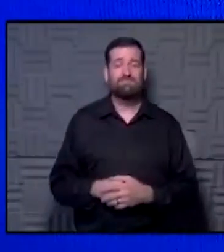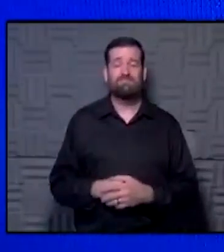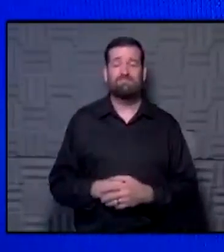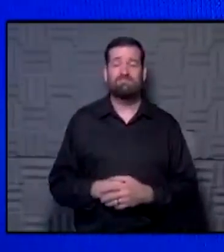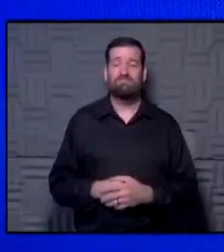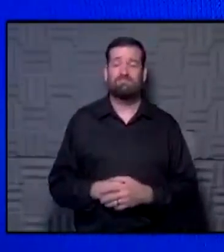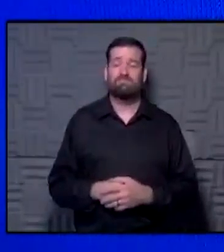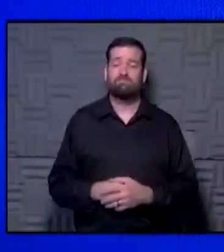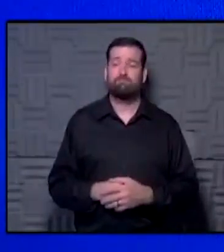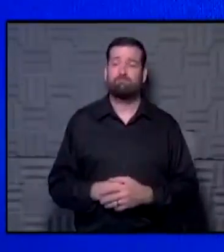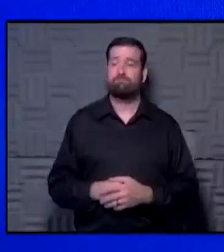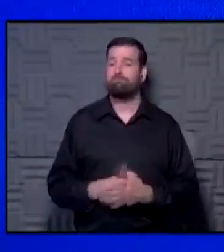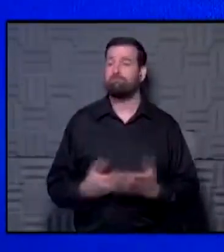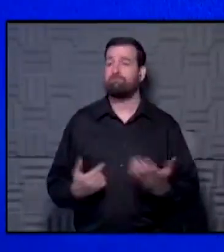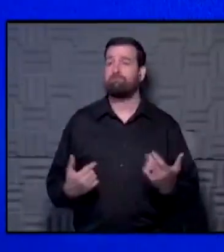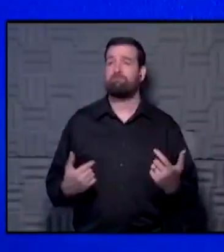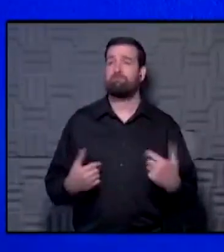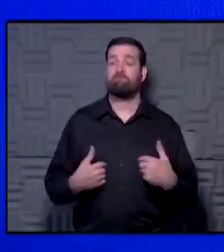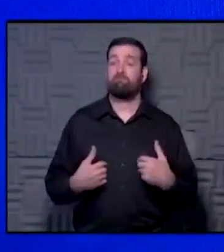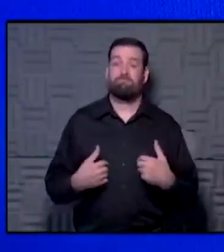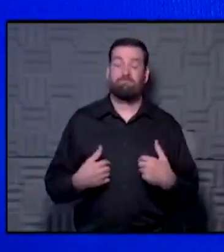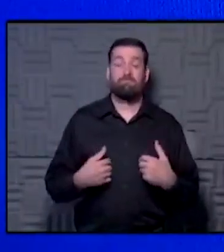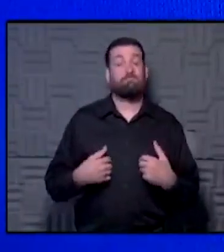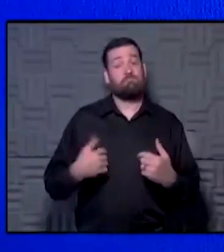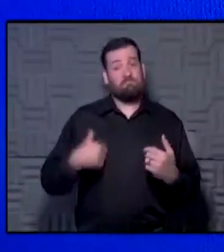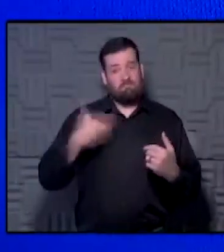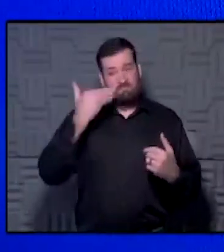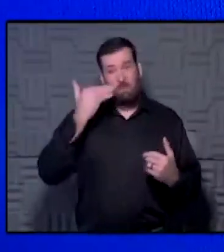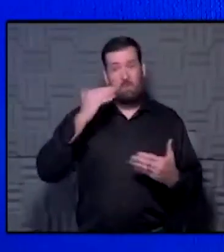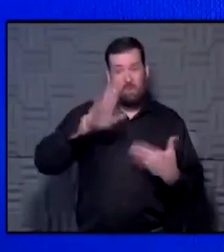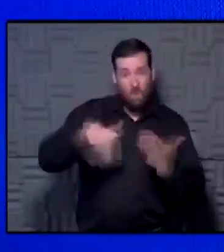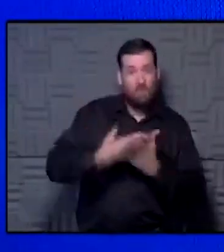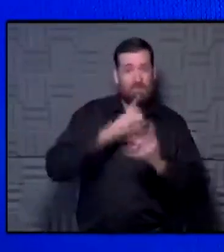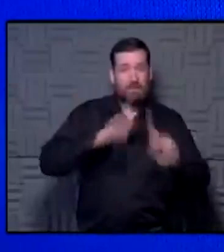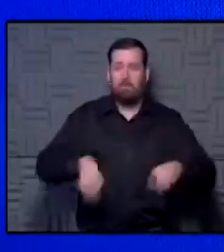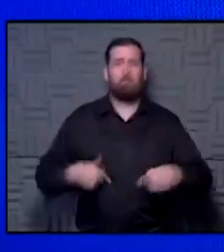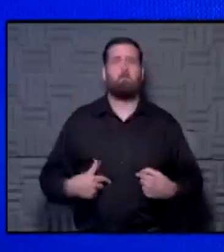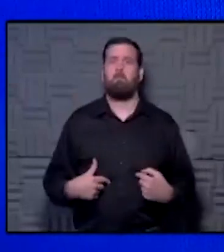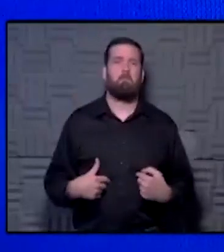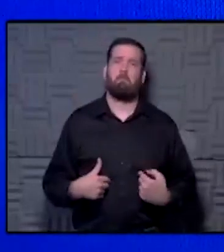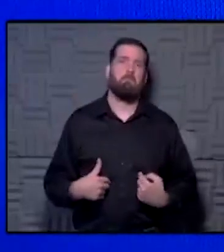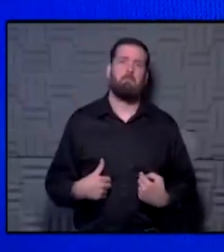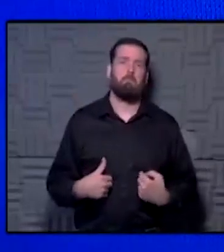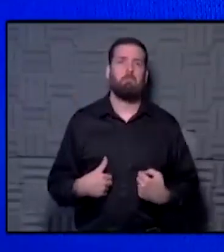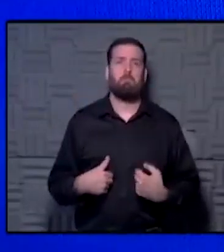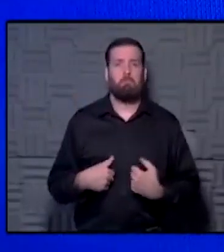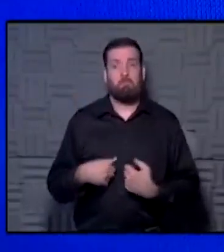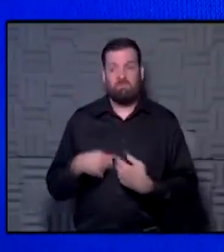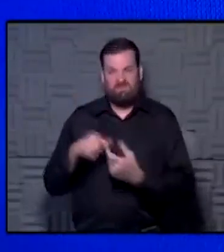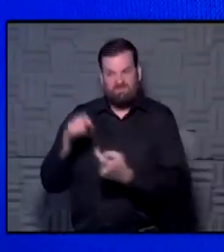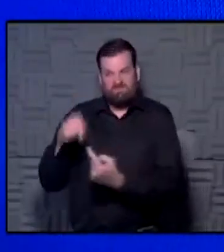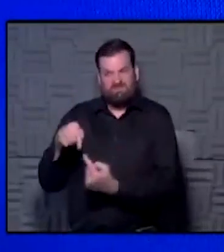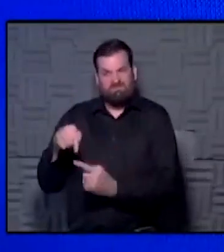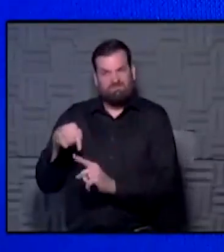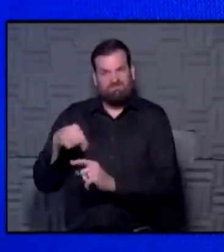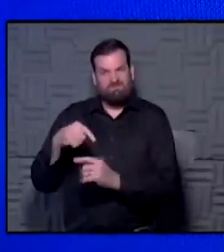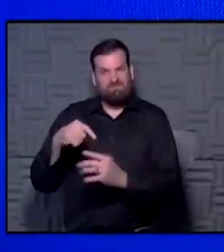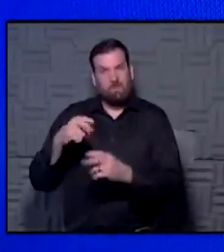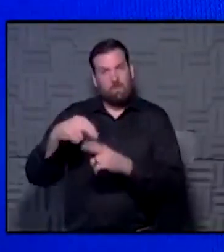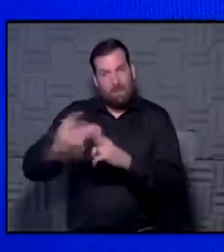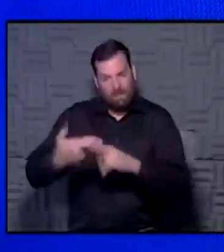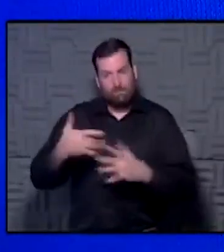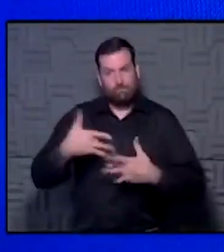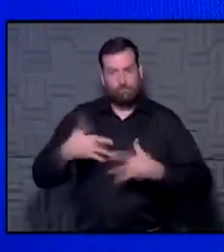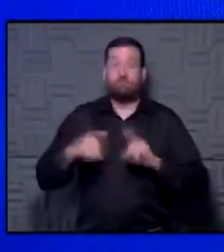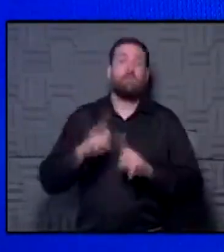I don't pretend to know all the answers to, you know, weight concerns in the United States. But we do know